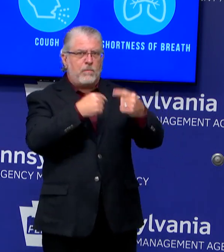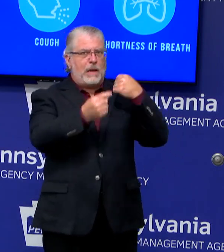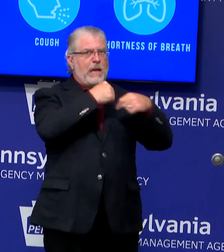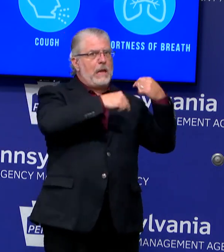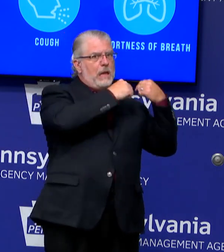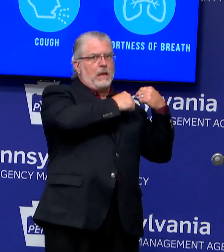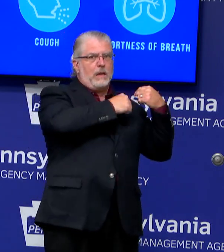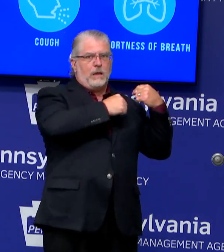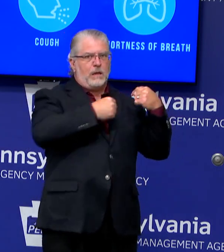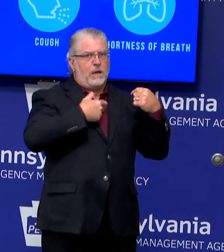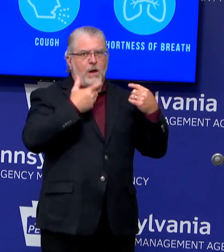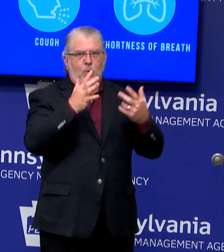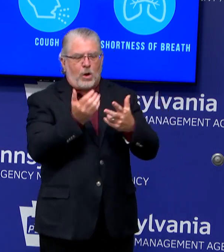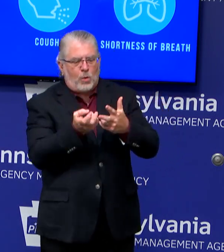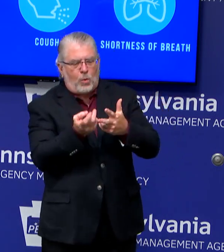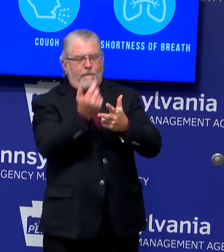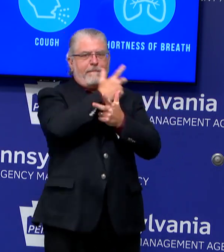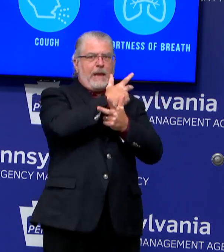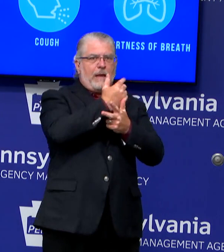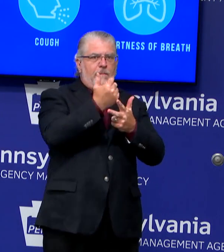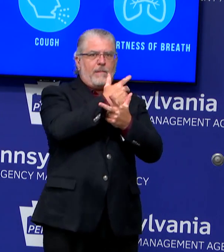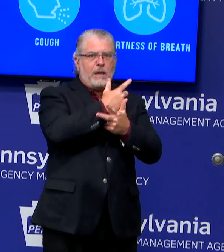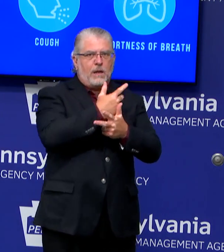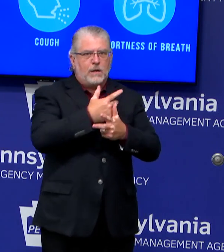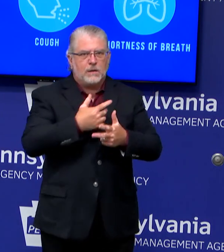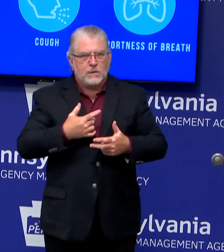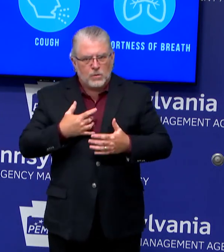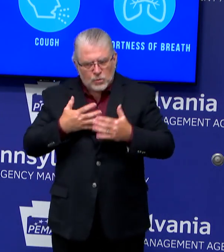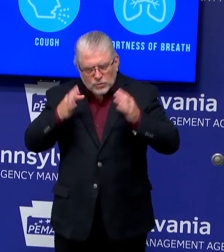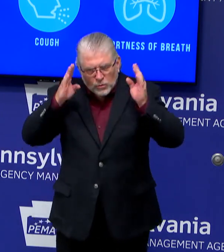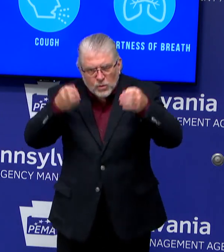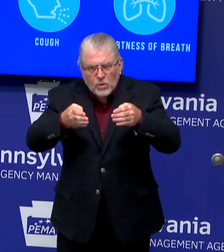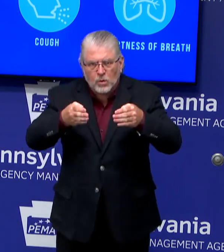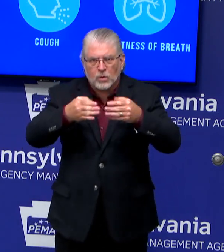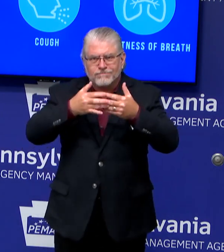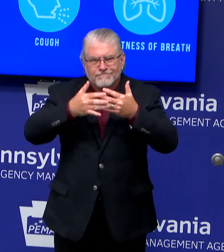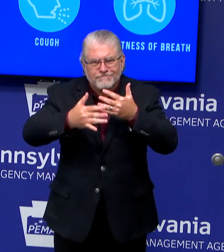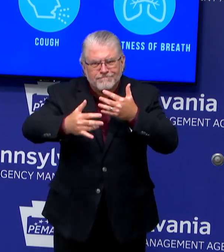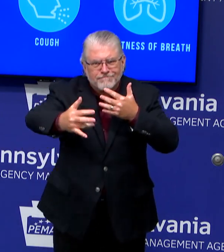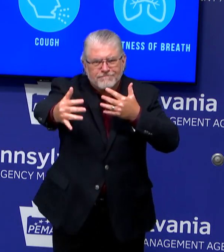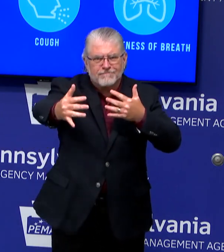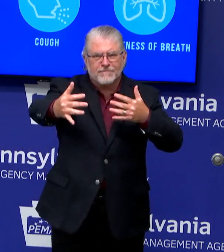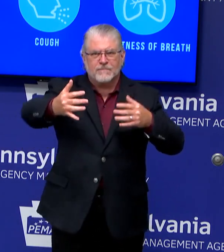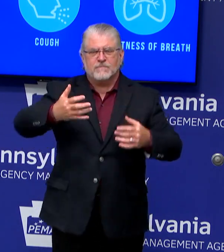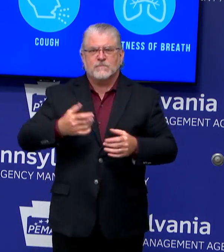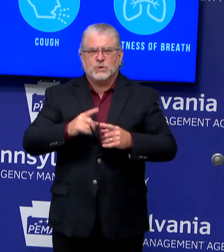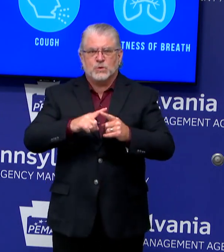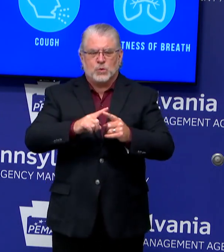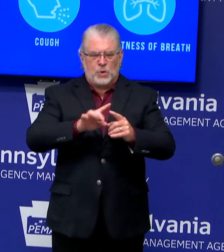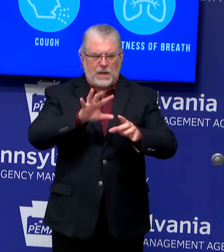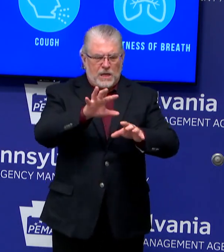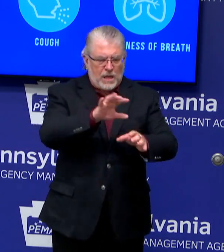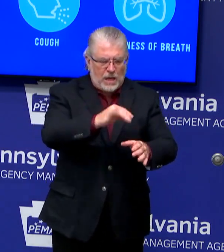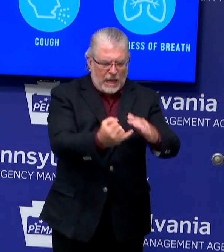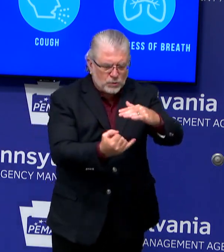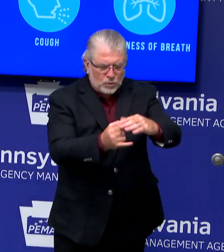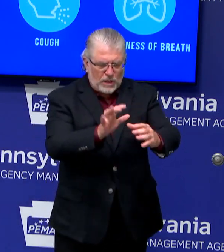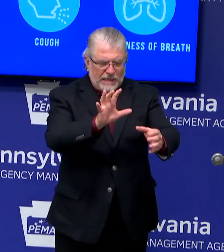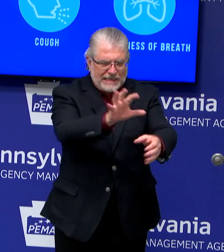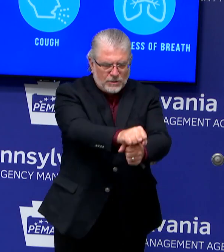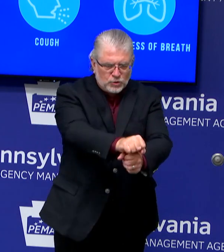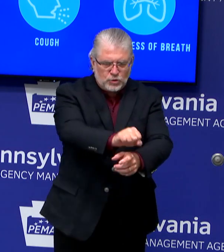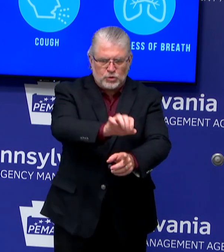So we are going to concentrate and continue to expand the containment efforts that we have discussed. Governor, would you like to?